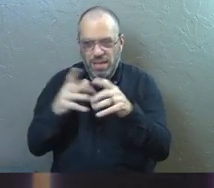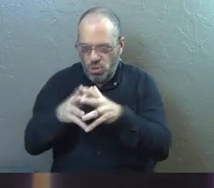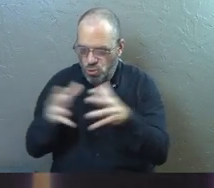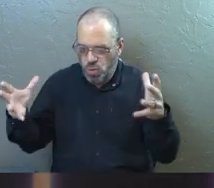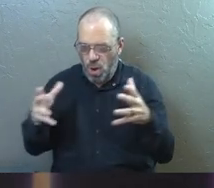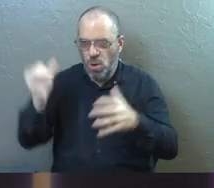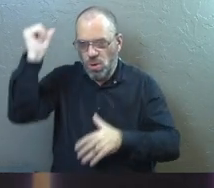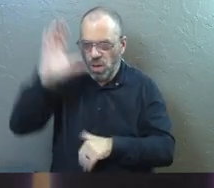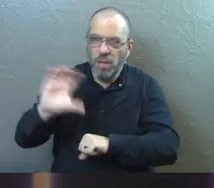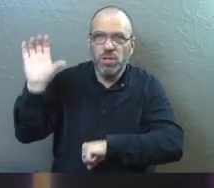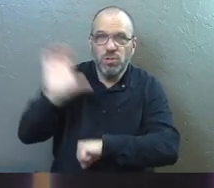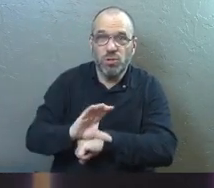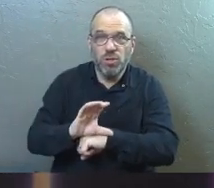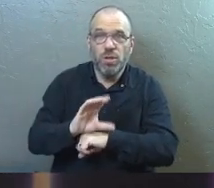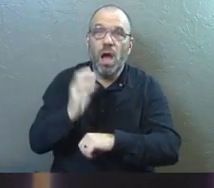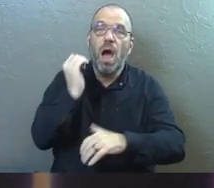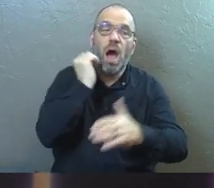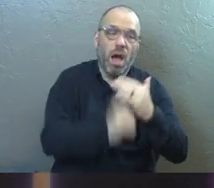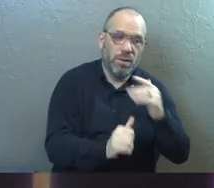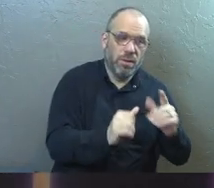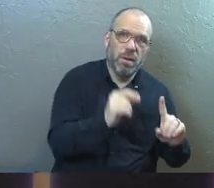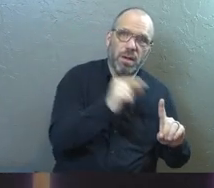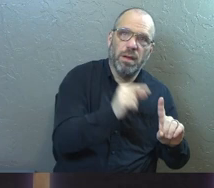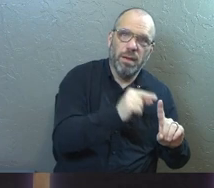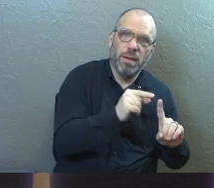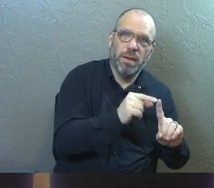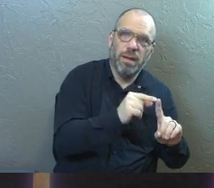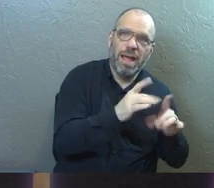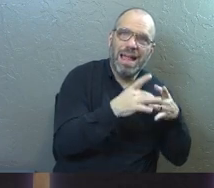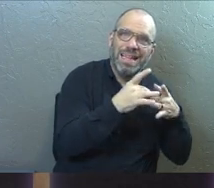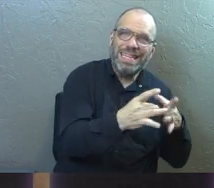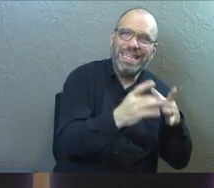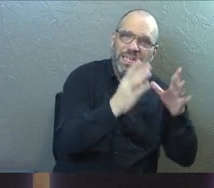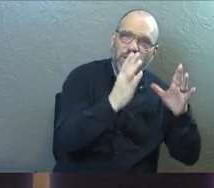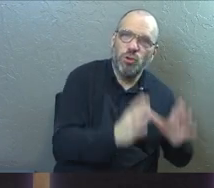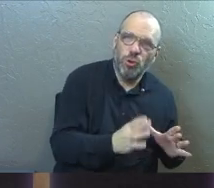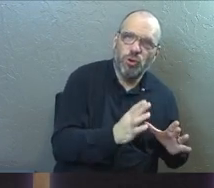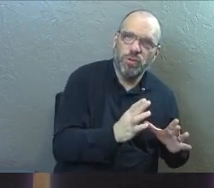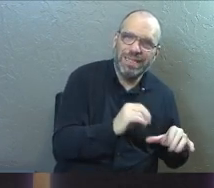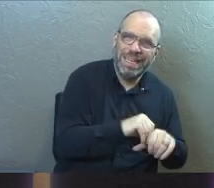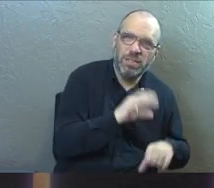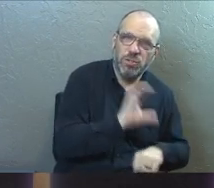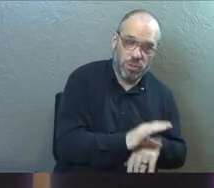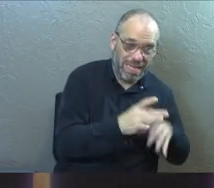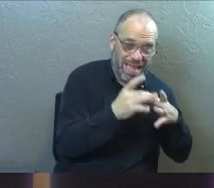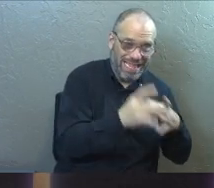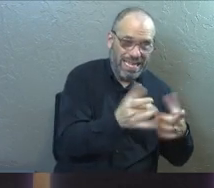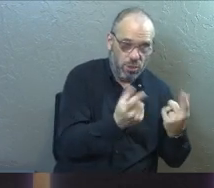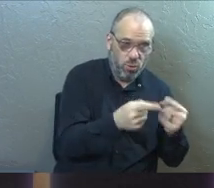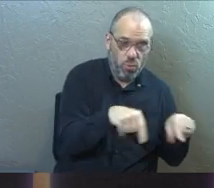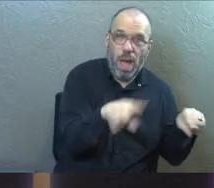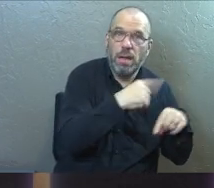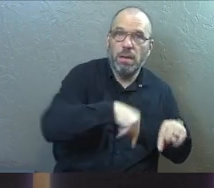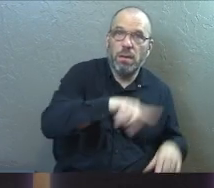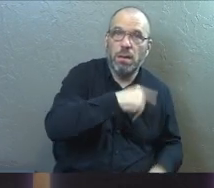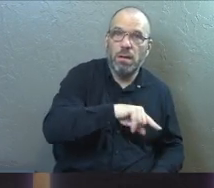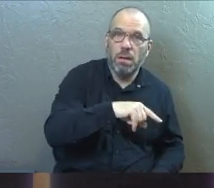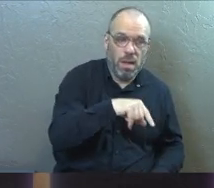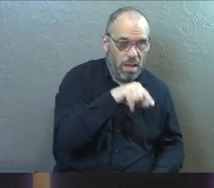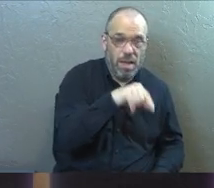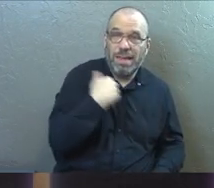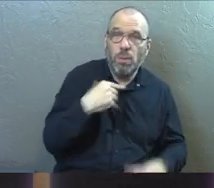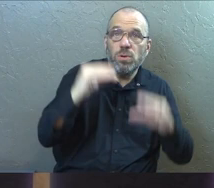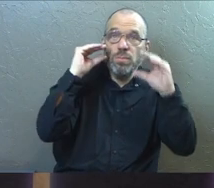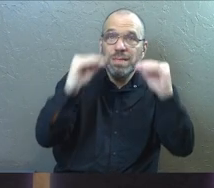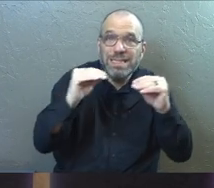grow God's church under the direction of our leadership. Because what's the leadership supposed to do? Well,